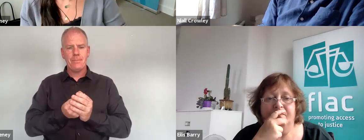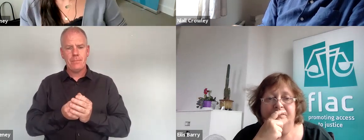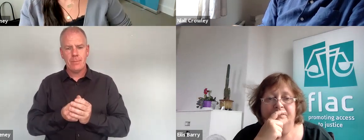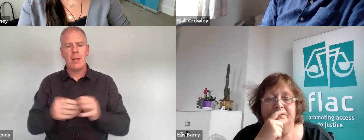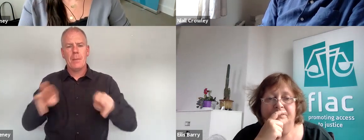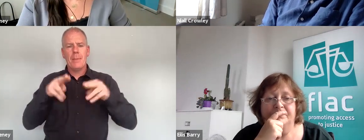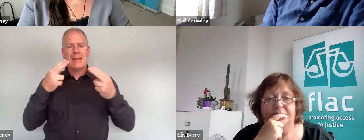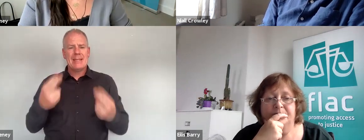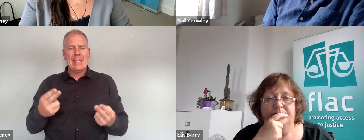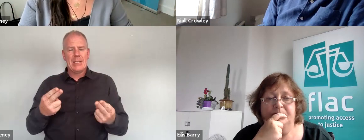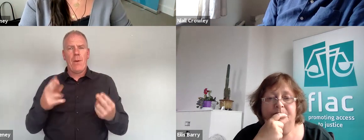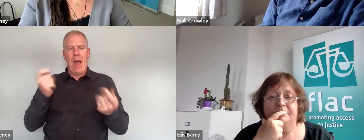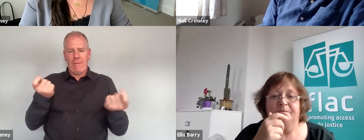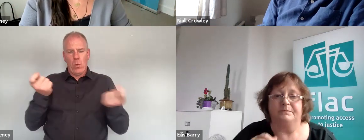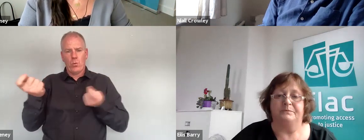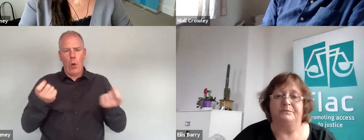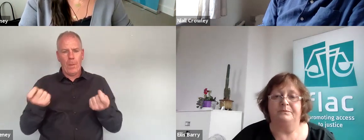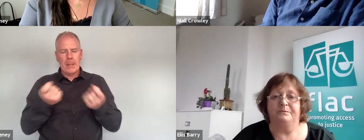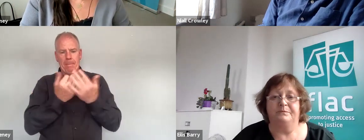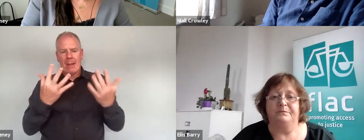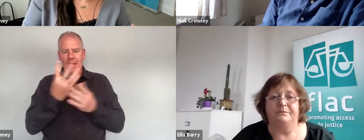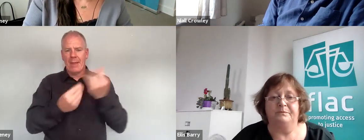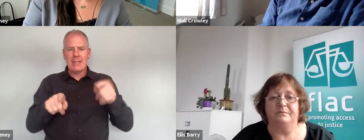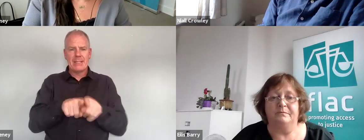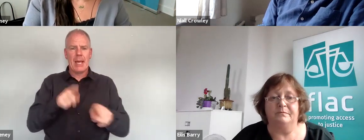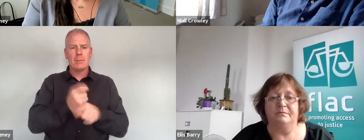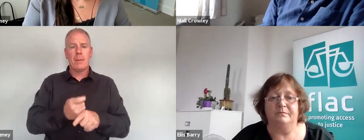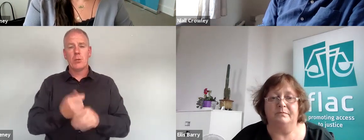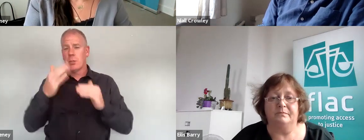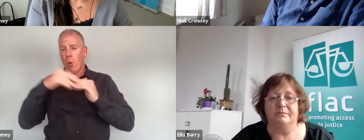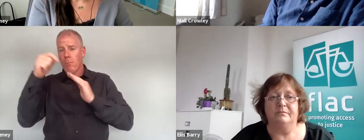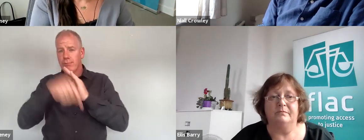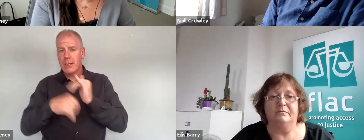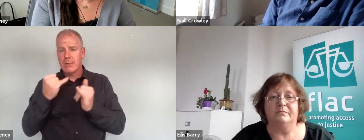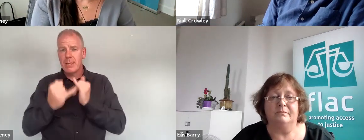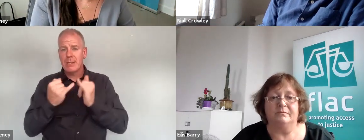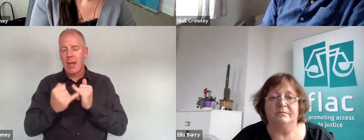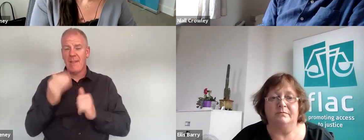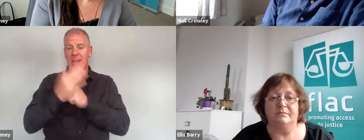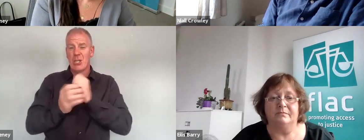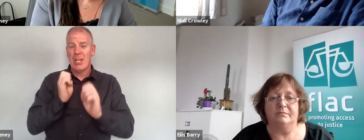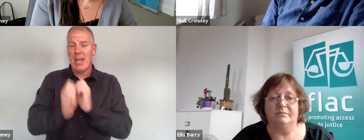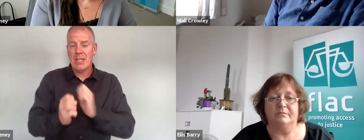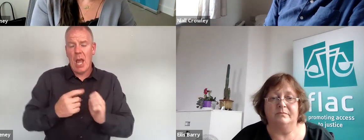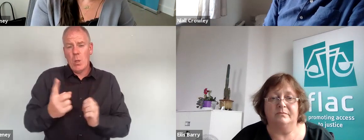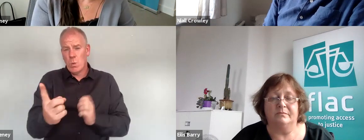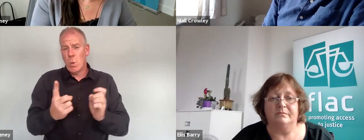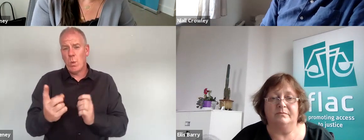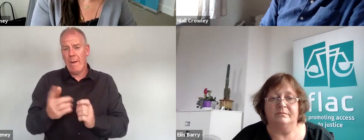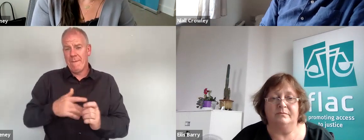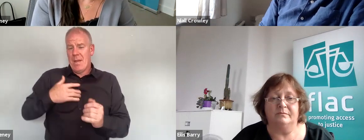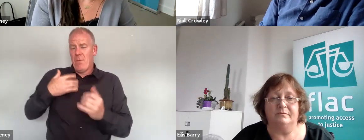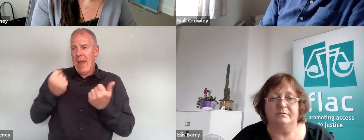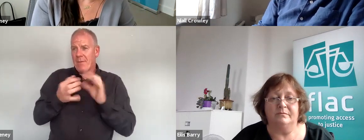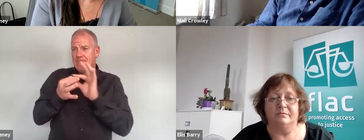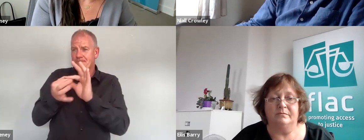people need to be able to deal with multiple pieces I mean just to go into a little bit more detail because I rushed through it at the end there but I do think we also have to